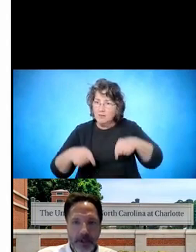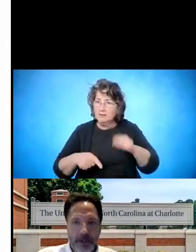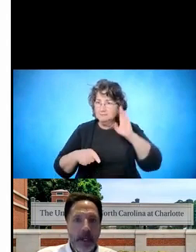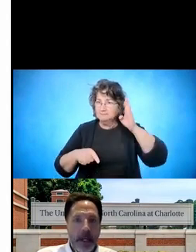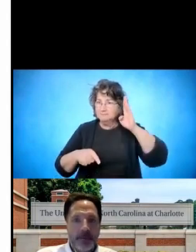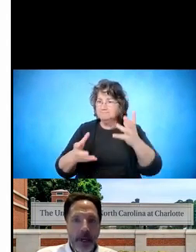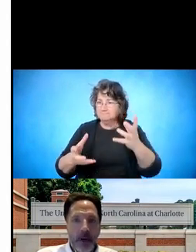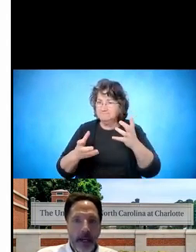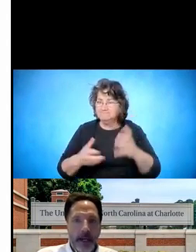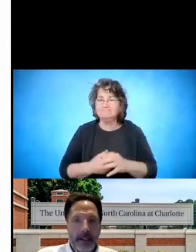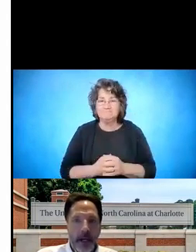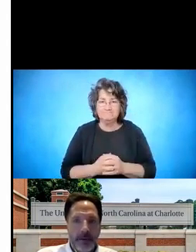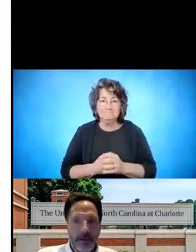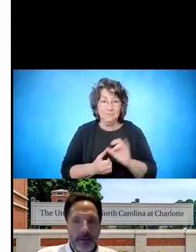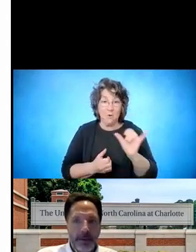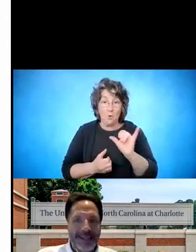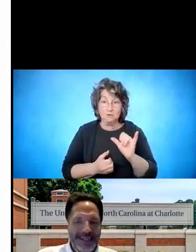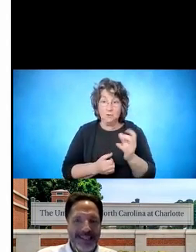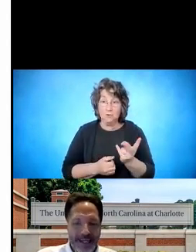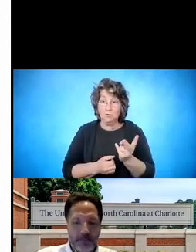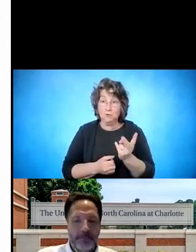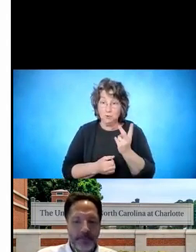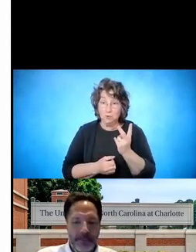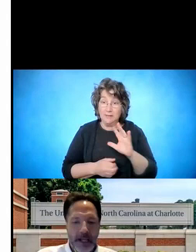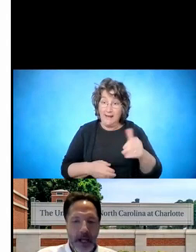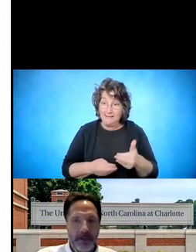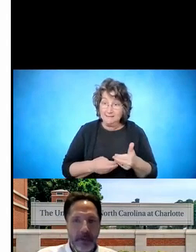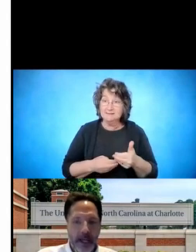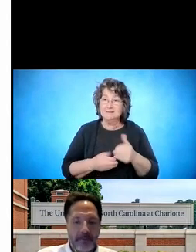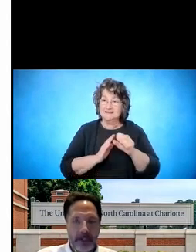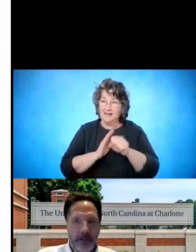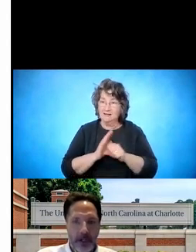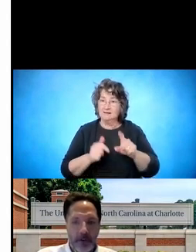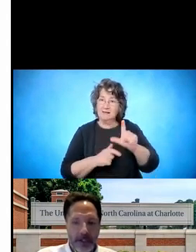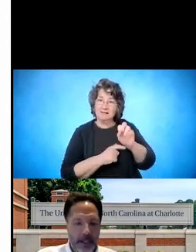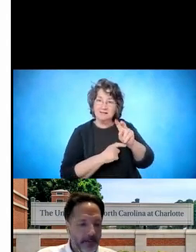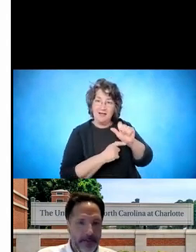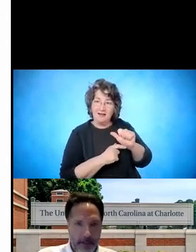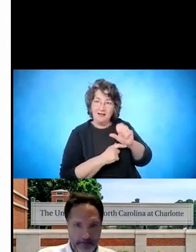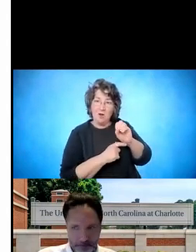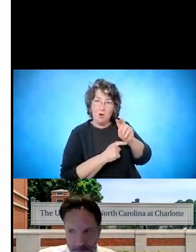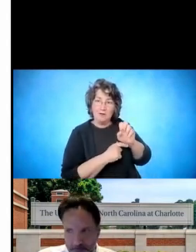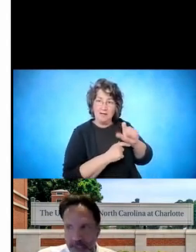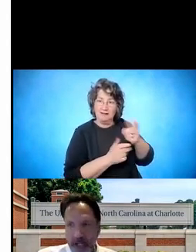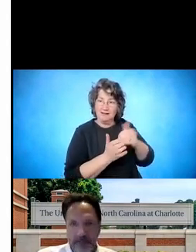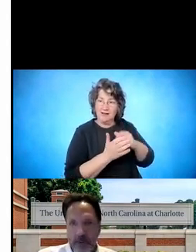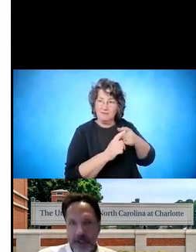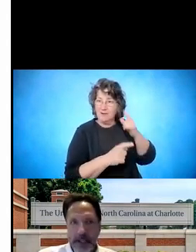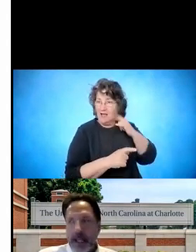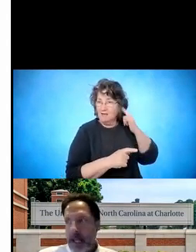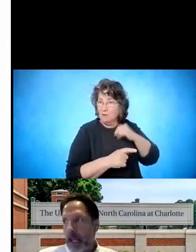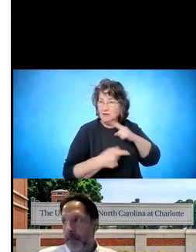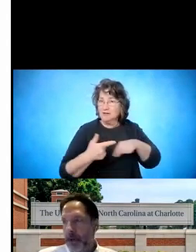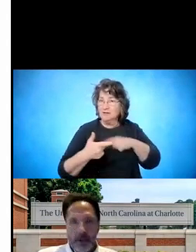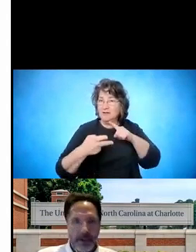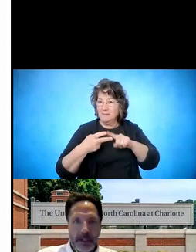presentation, as well as our two guest states. So we have Linda O'Neill, again, from California,